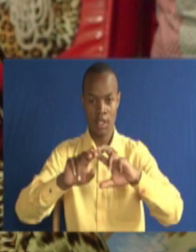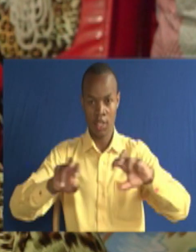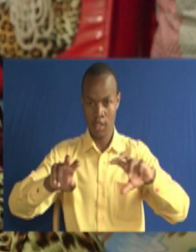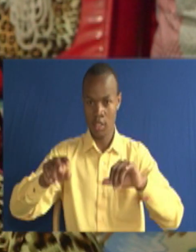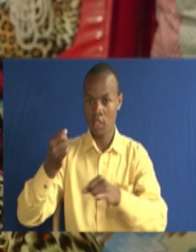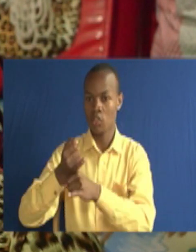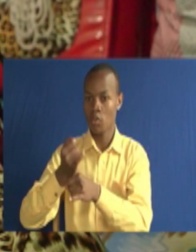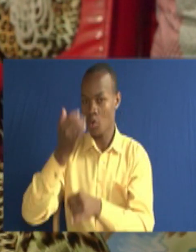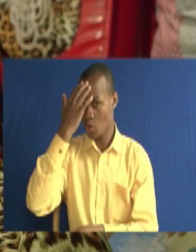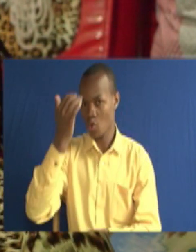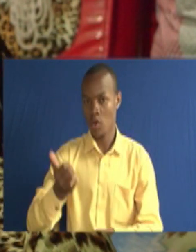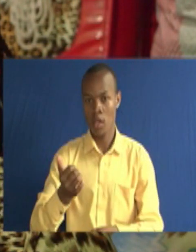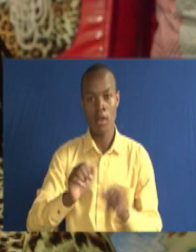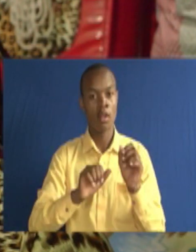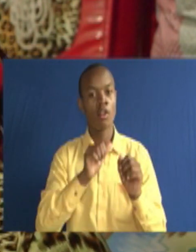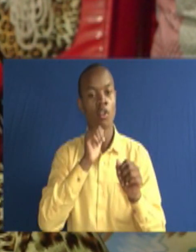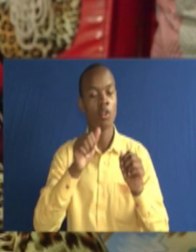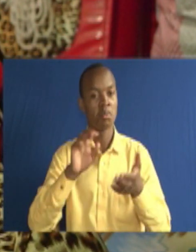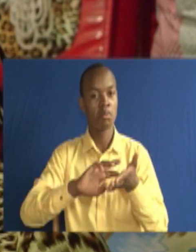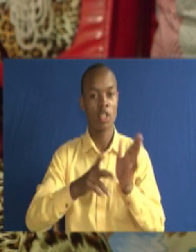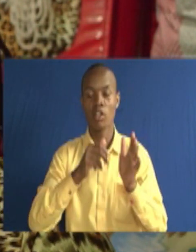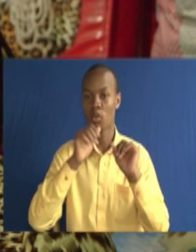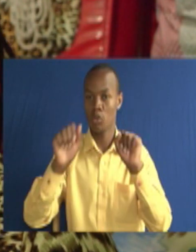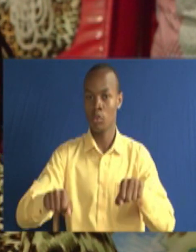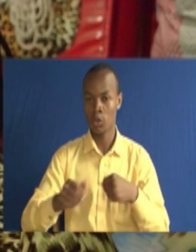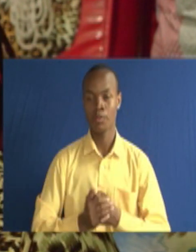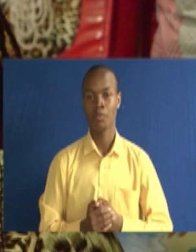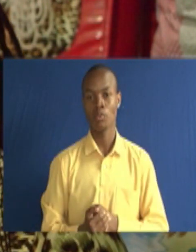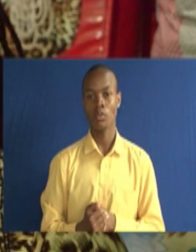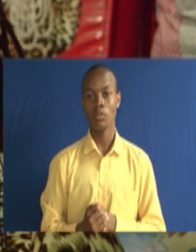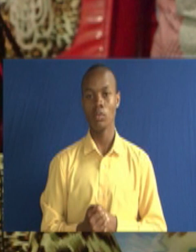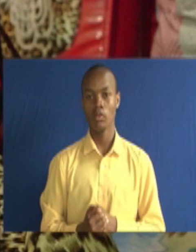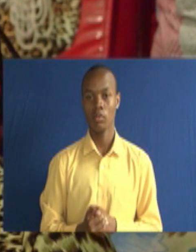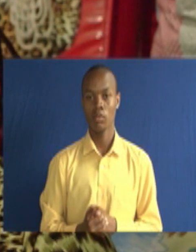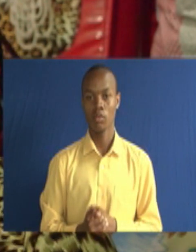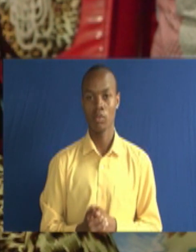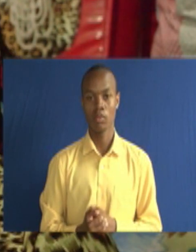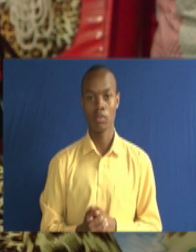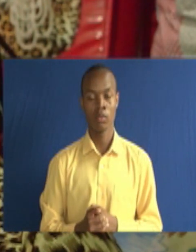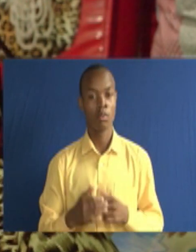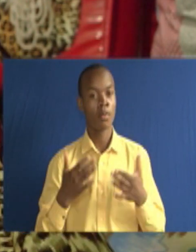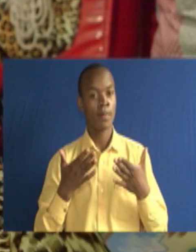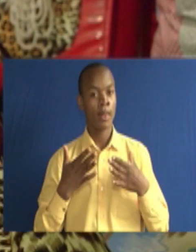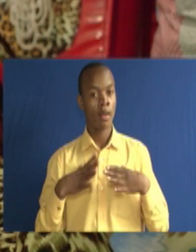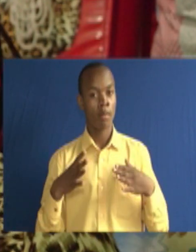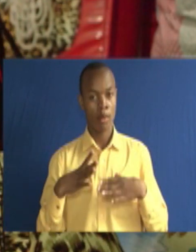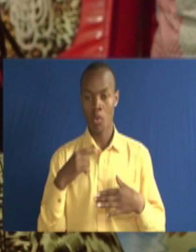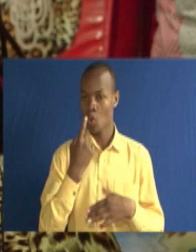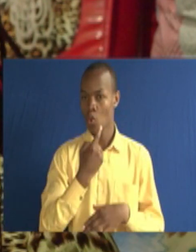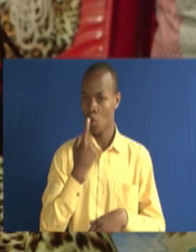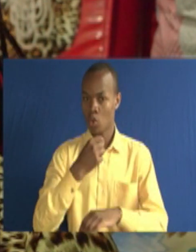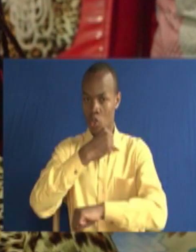disability is not inability. Na wale ambao wako shuleni,